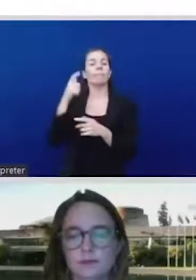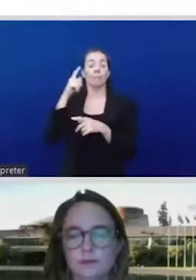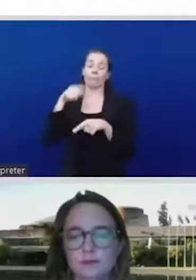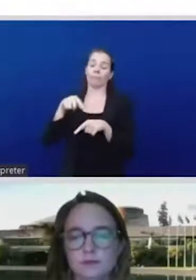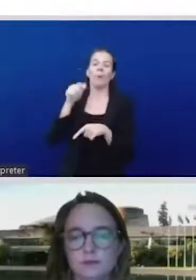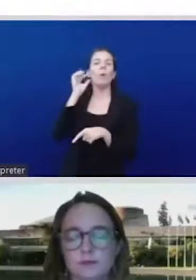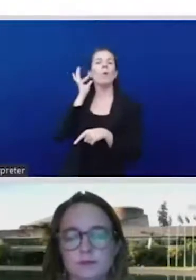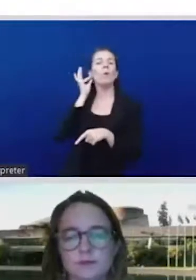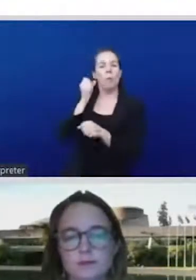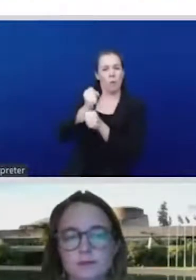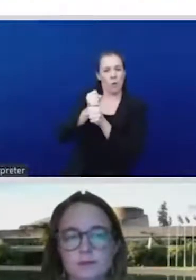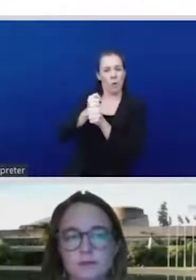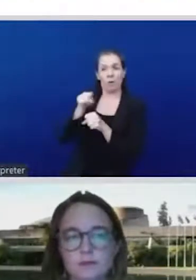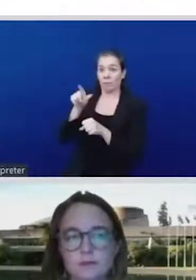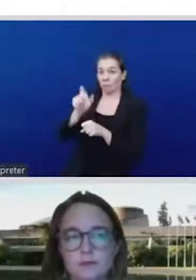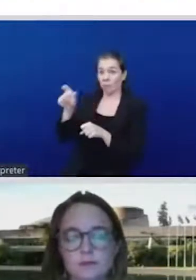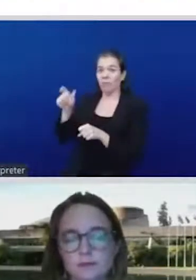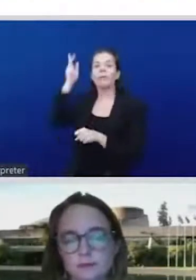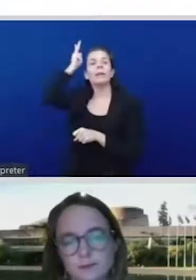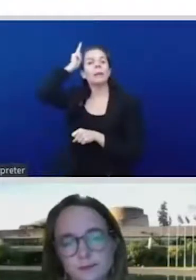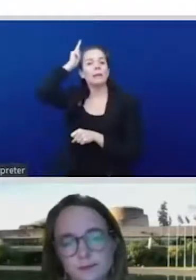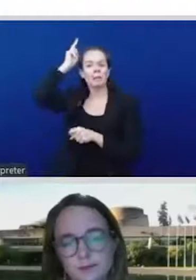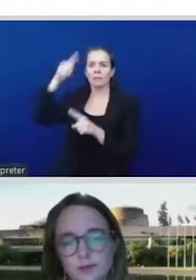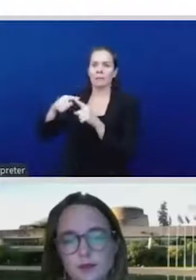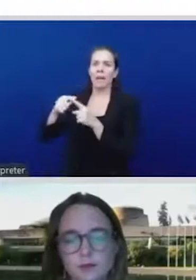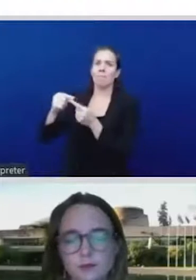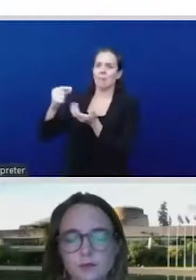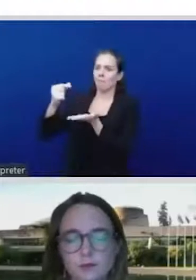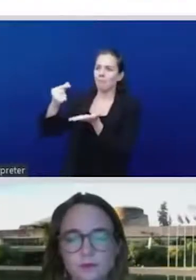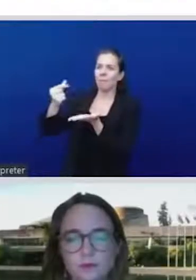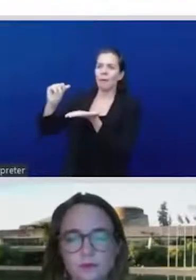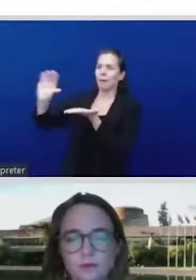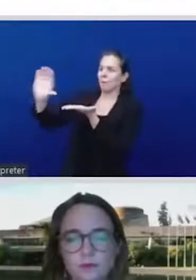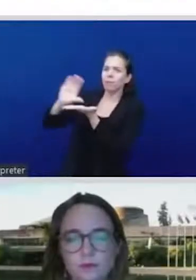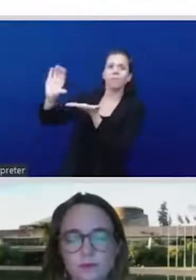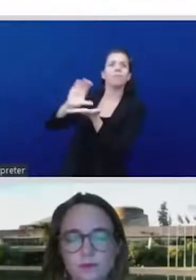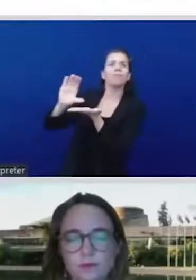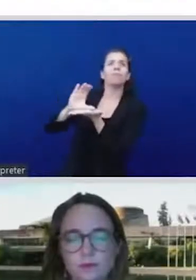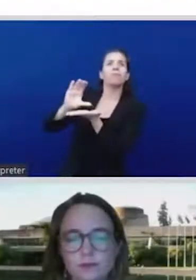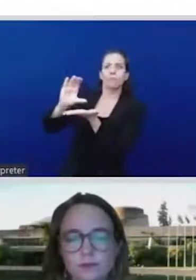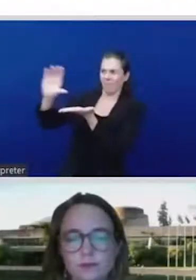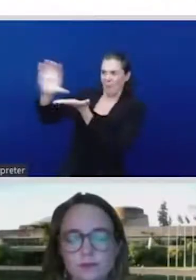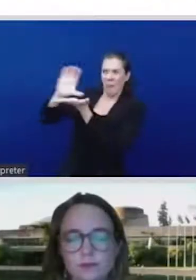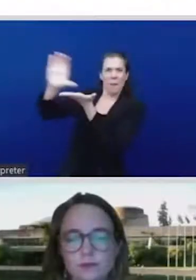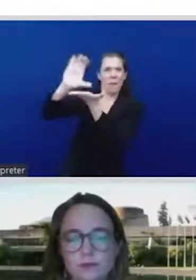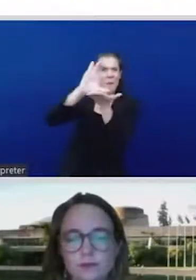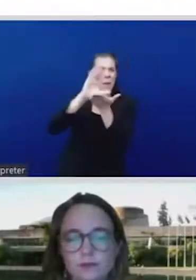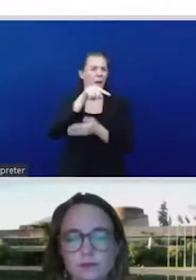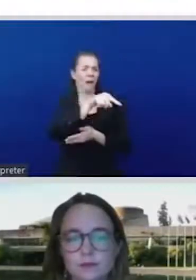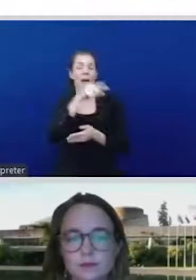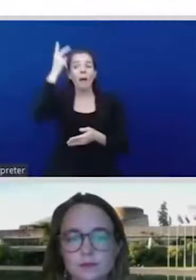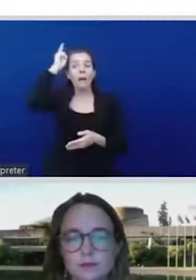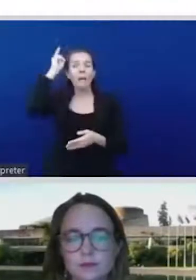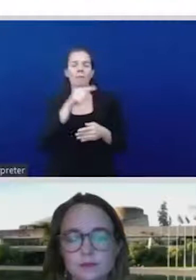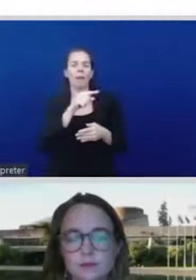and yet our women either get nothing or their monies are held in trust at times and they still don't see it. The other